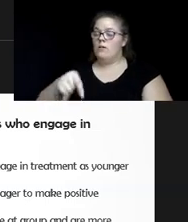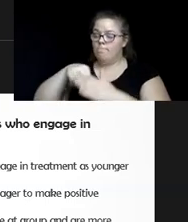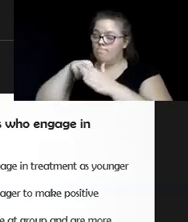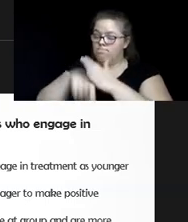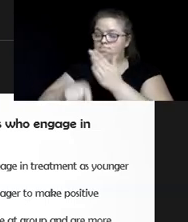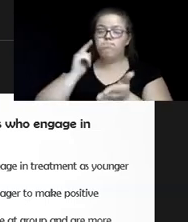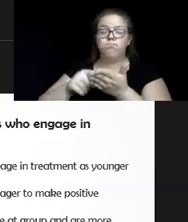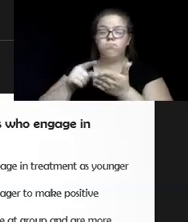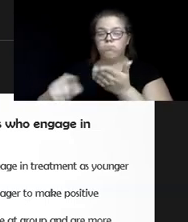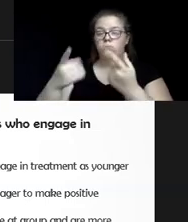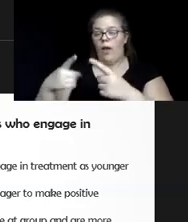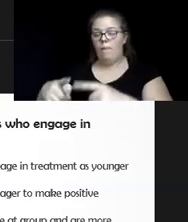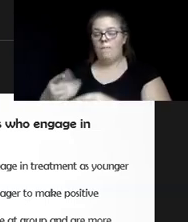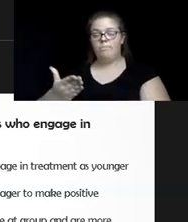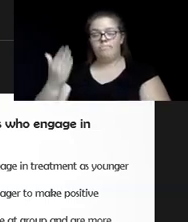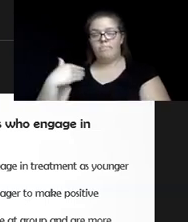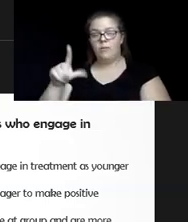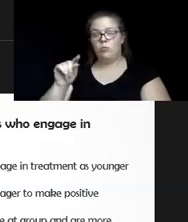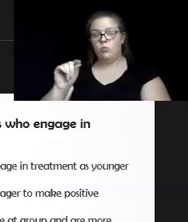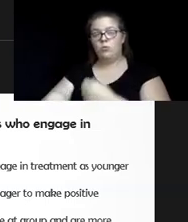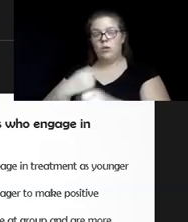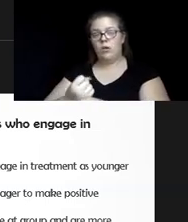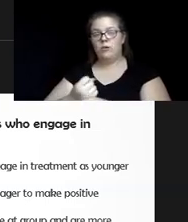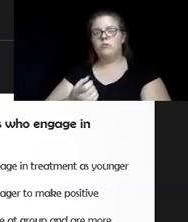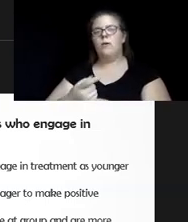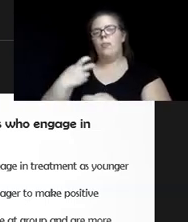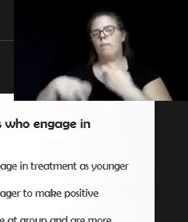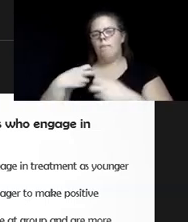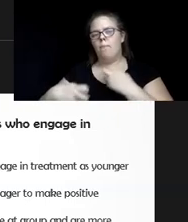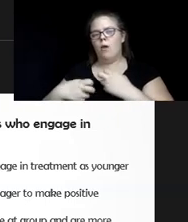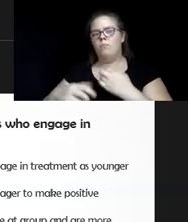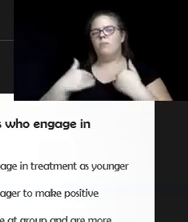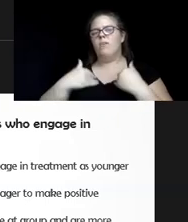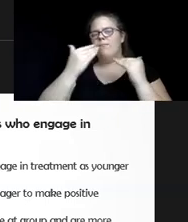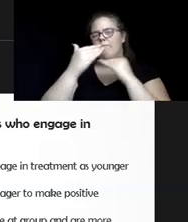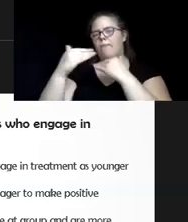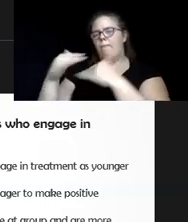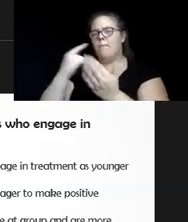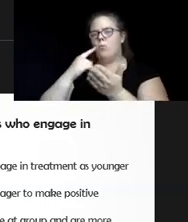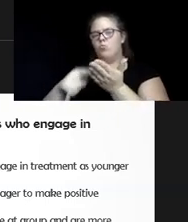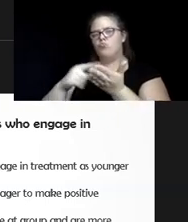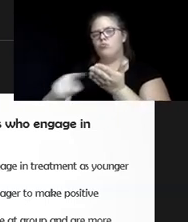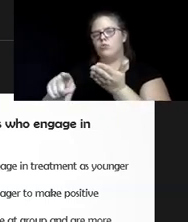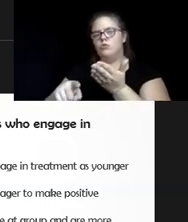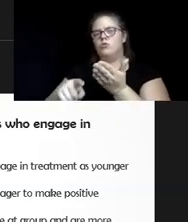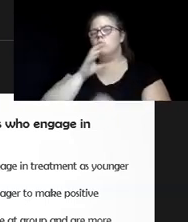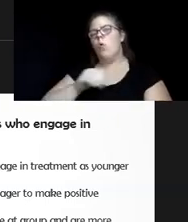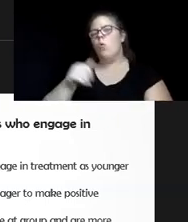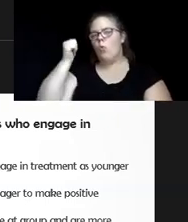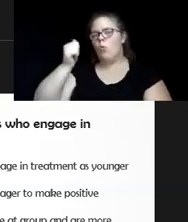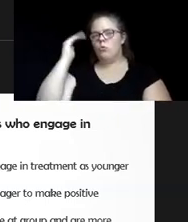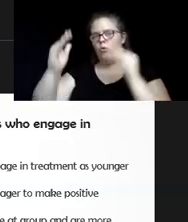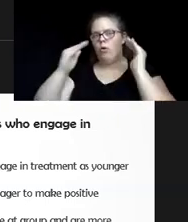by the past two decades, like I said, but the problem is that there's been limited research in the older adult population.